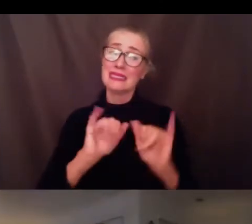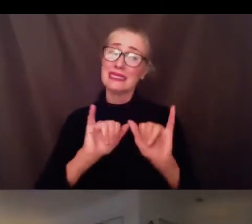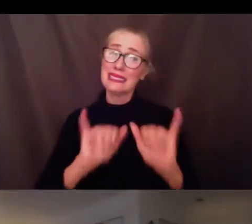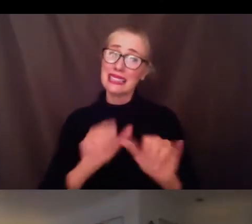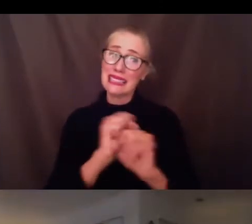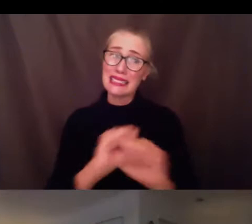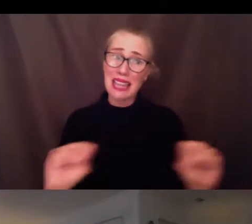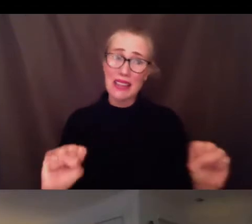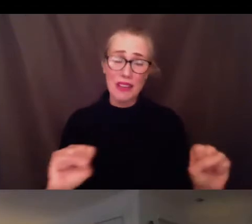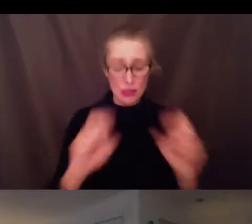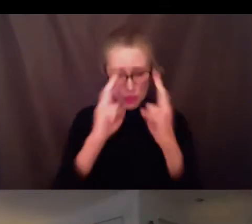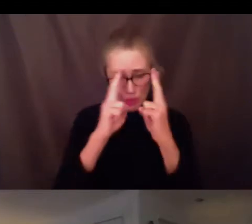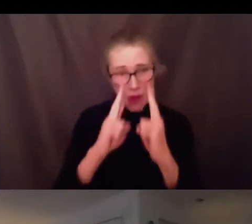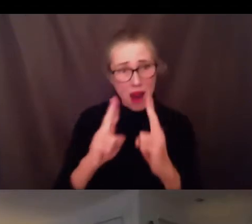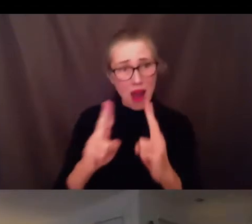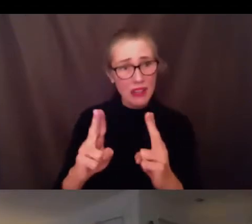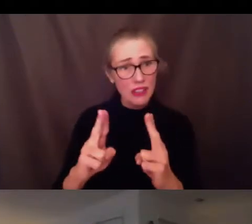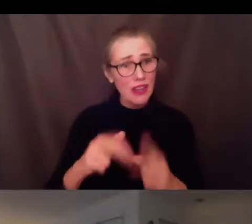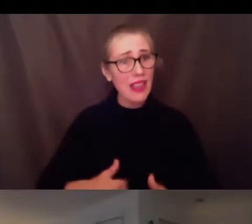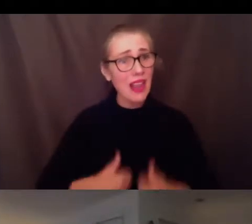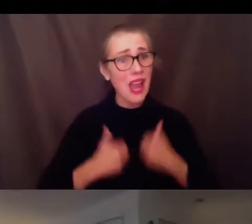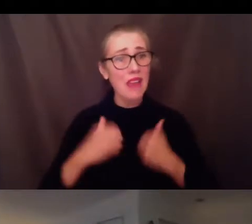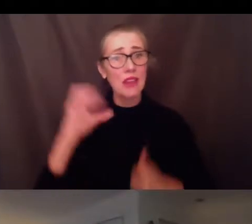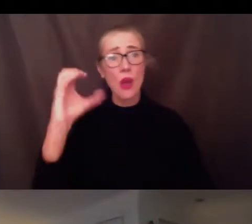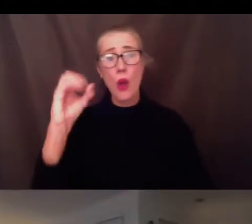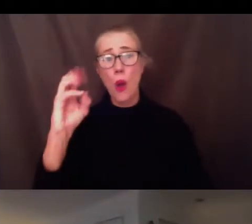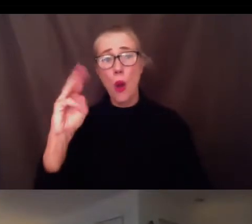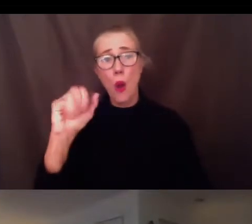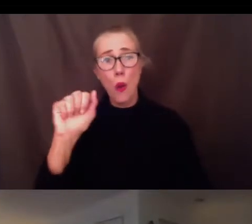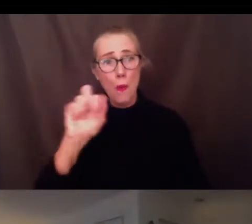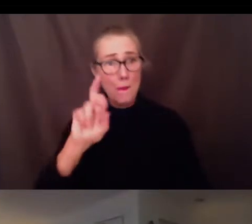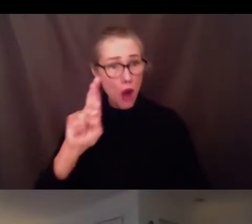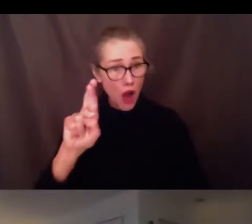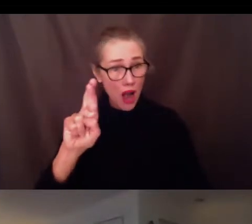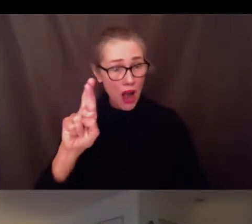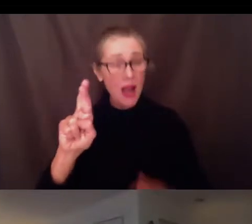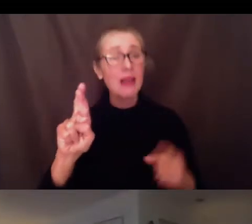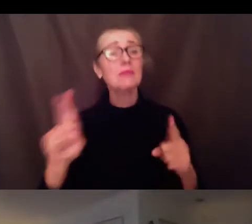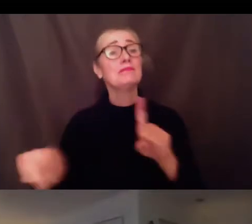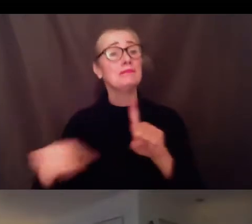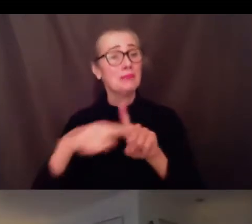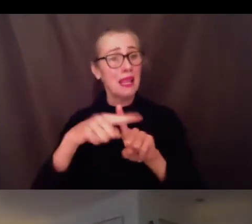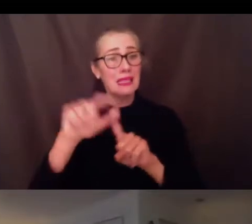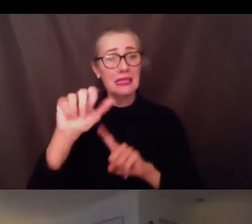lives of Omar and Angel please join me in a moment of silence.